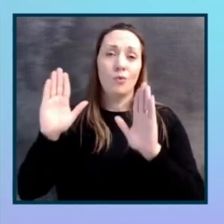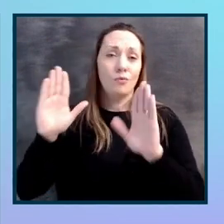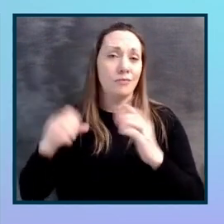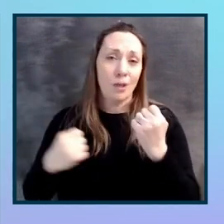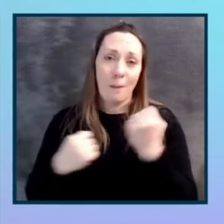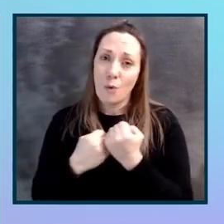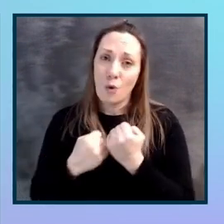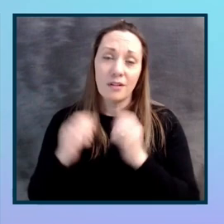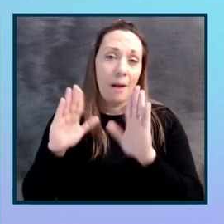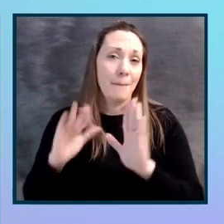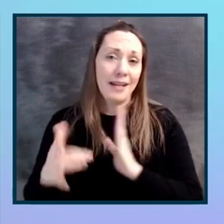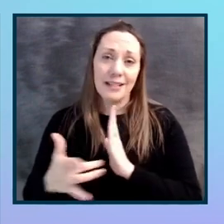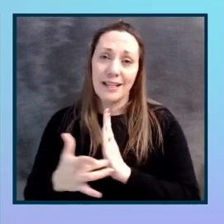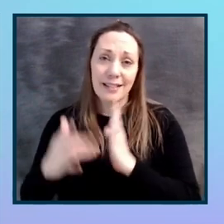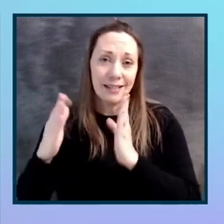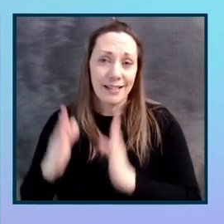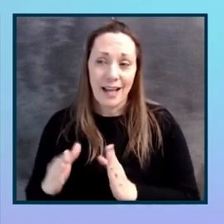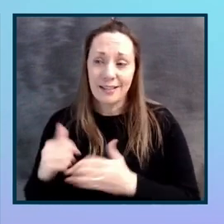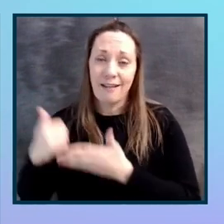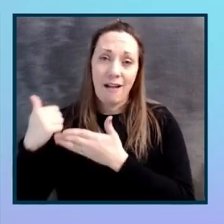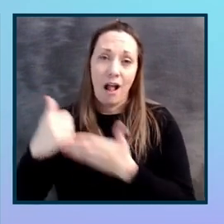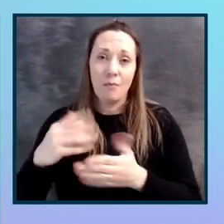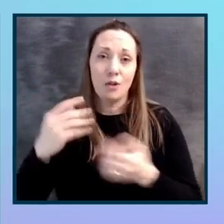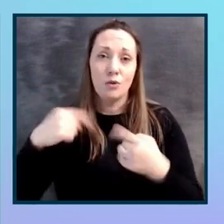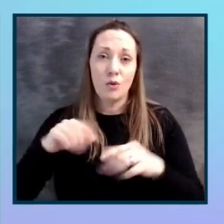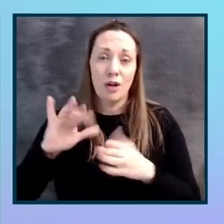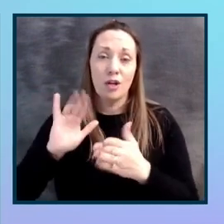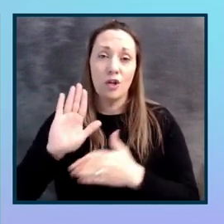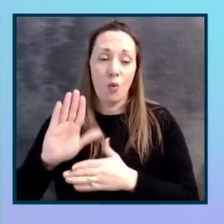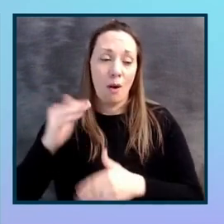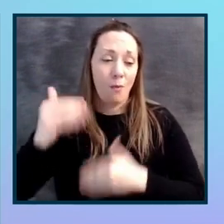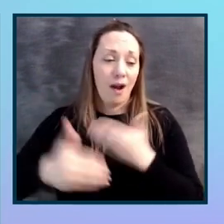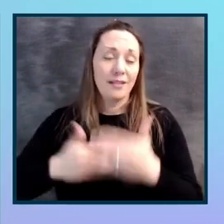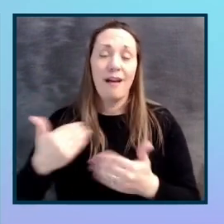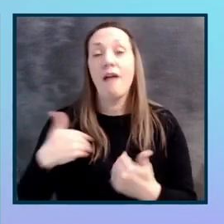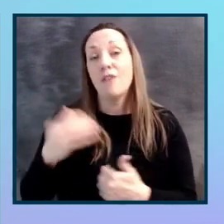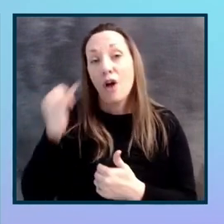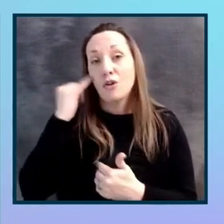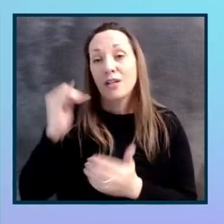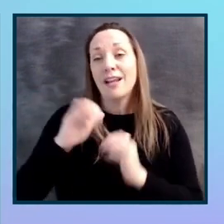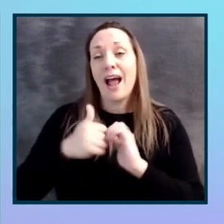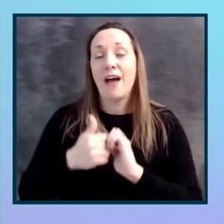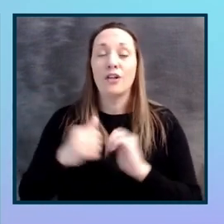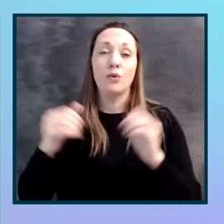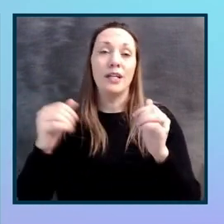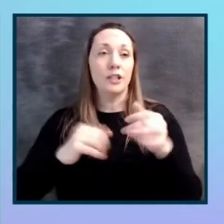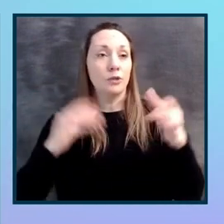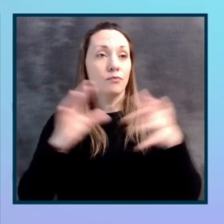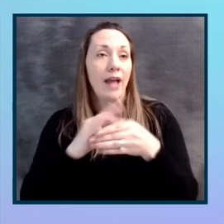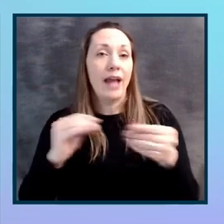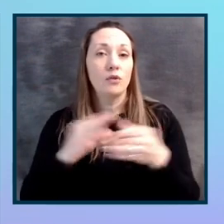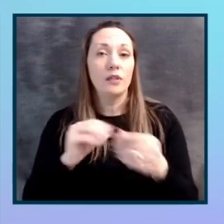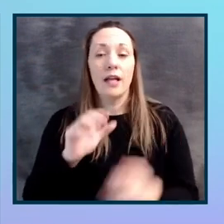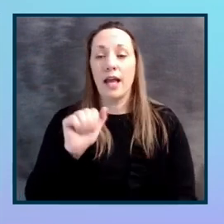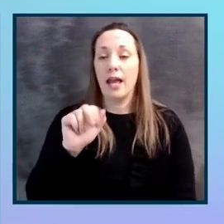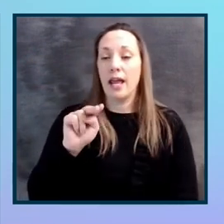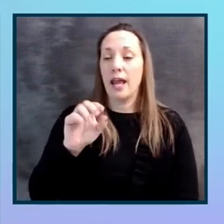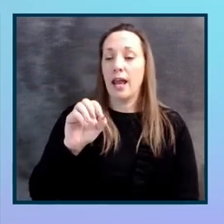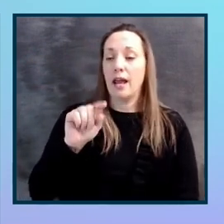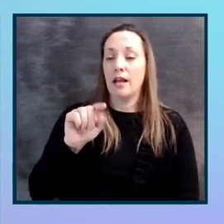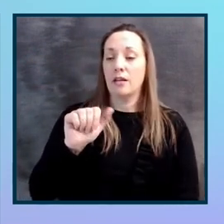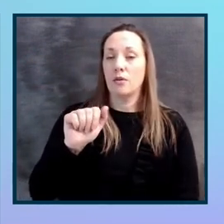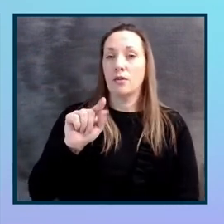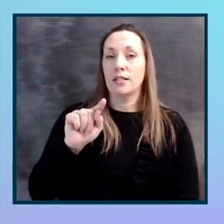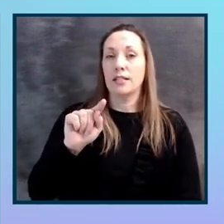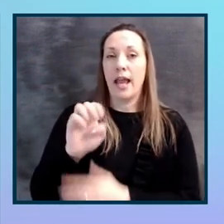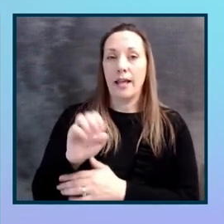really help you build that into your process. And again, have an understanding of how you need to annotate your wireframes, what things that you need to be looking out